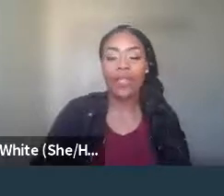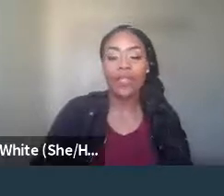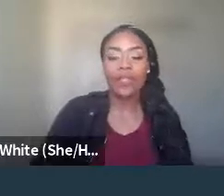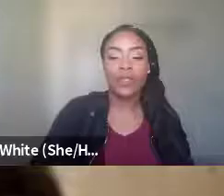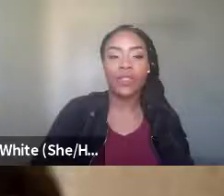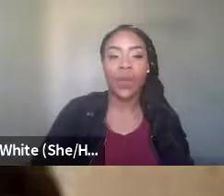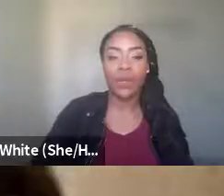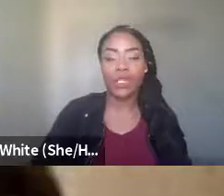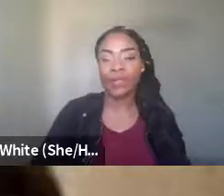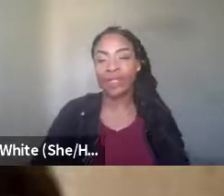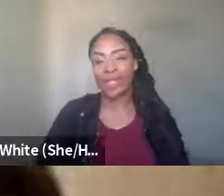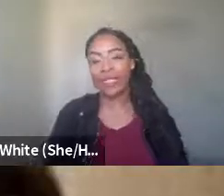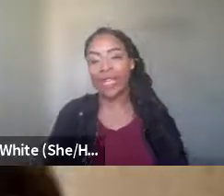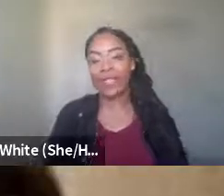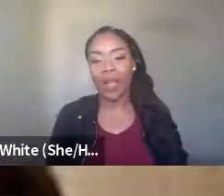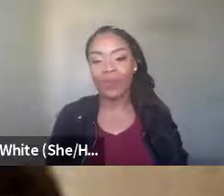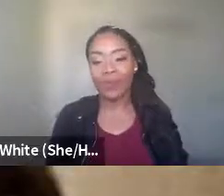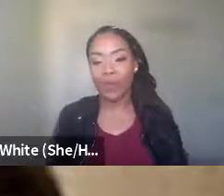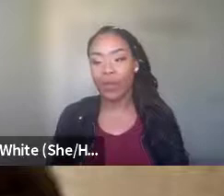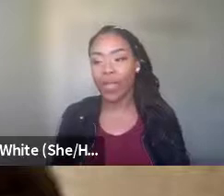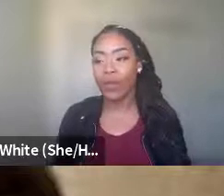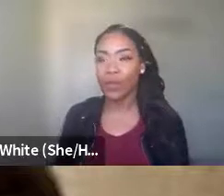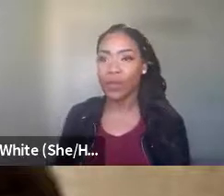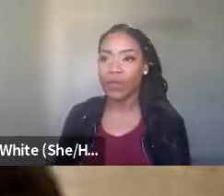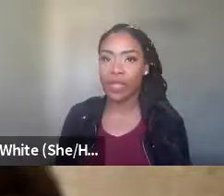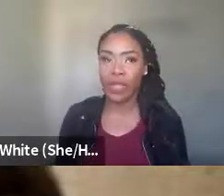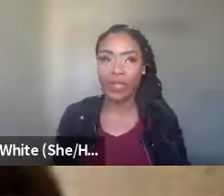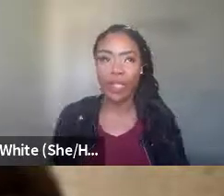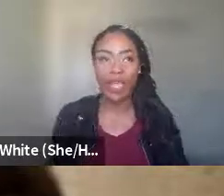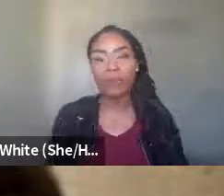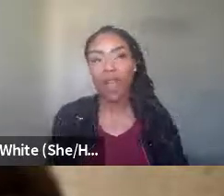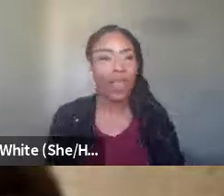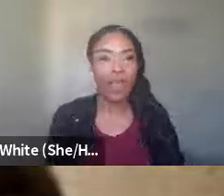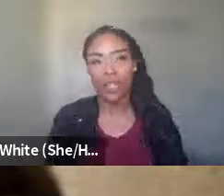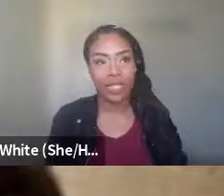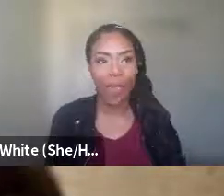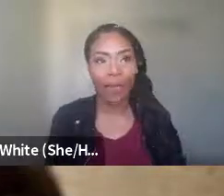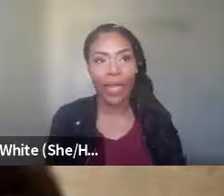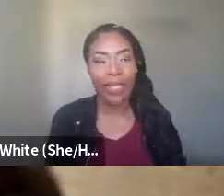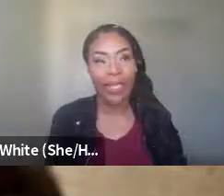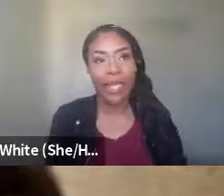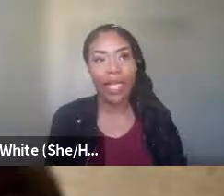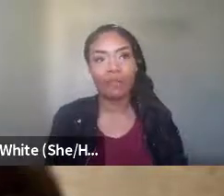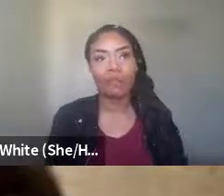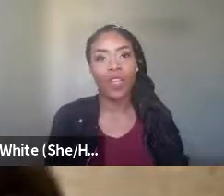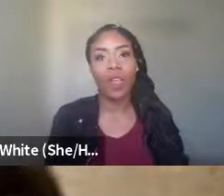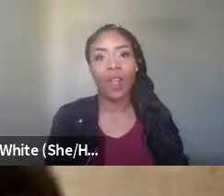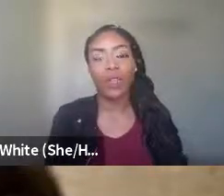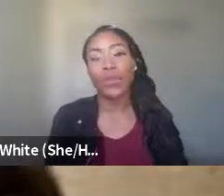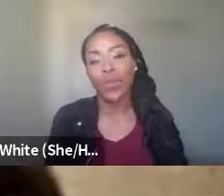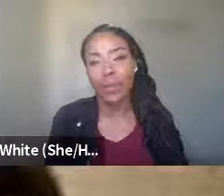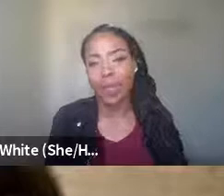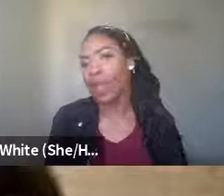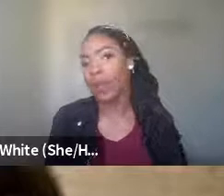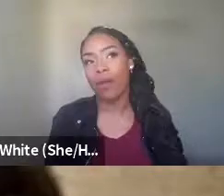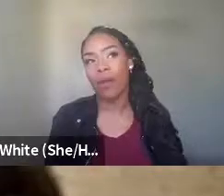that students go through different things as they come to school, they go through different things. And I'm talking not just about like our